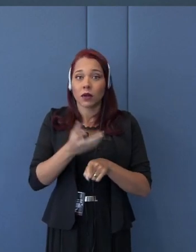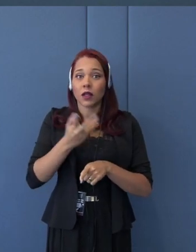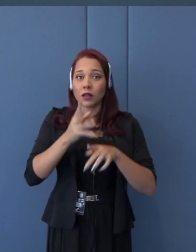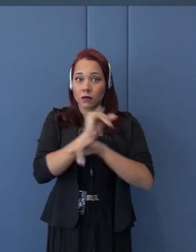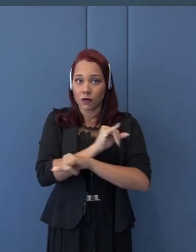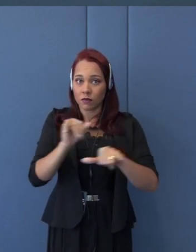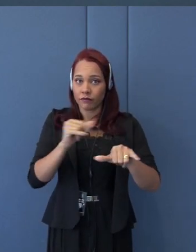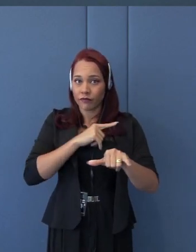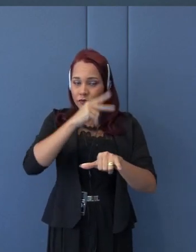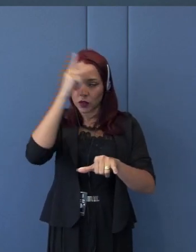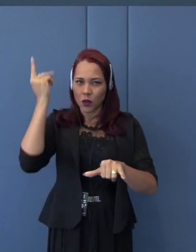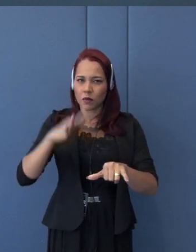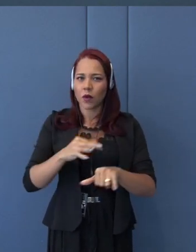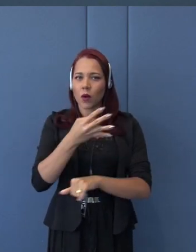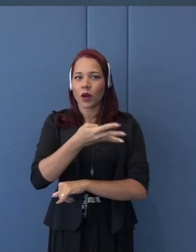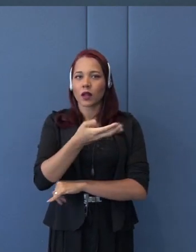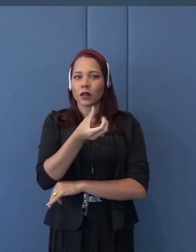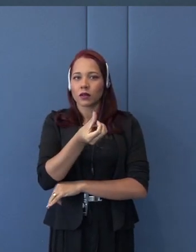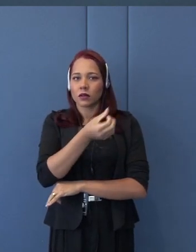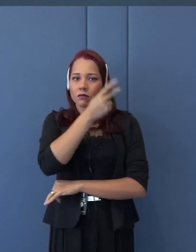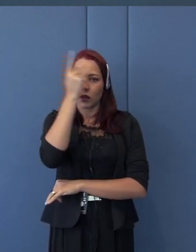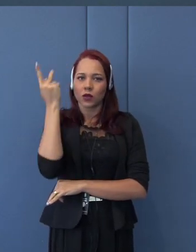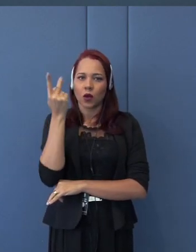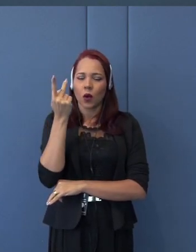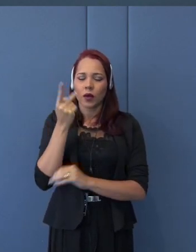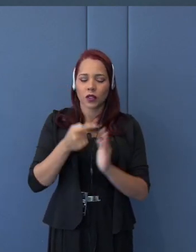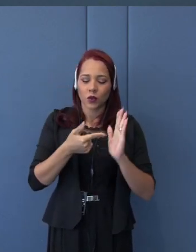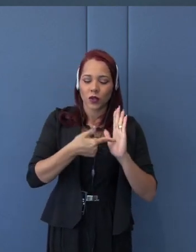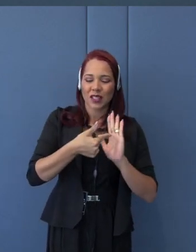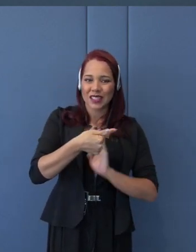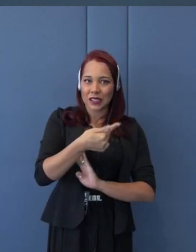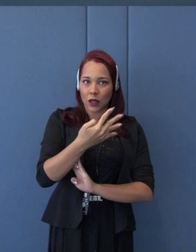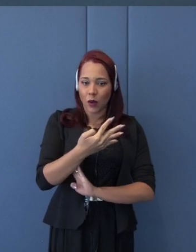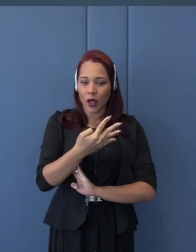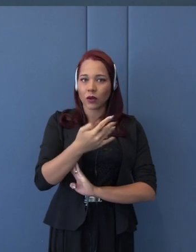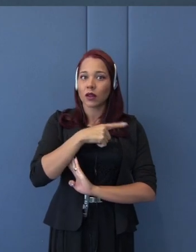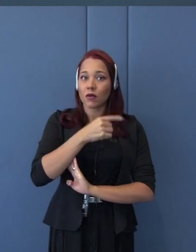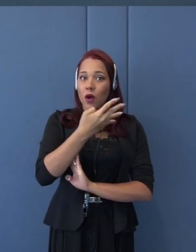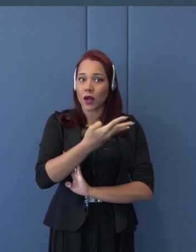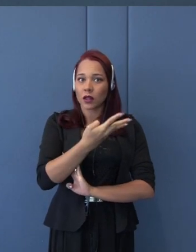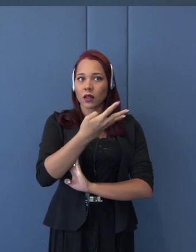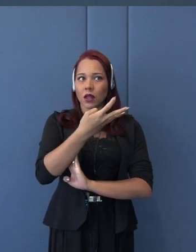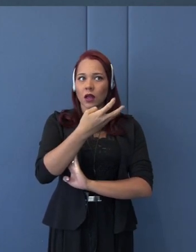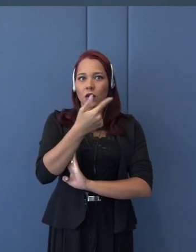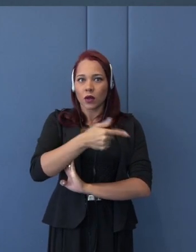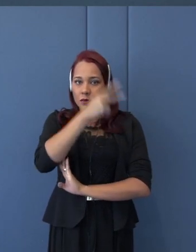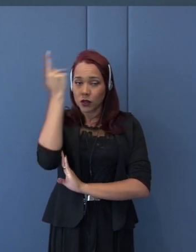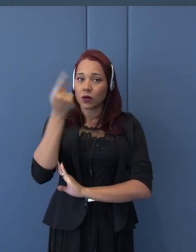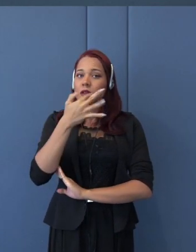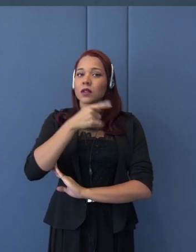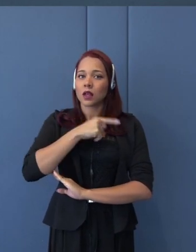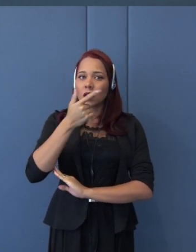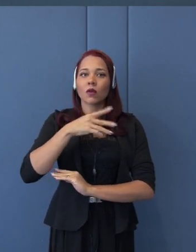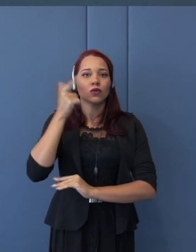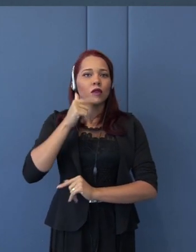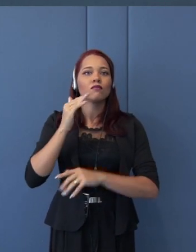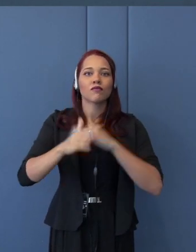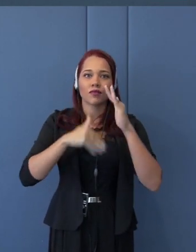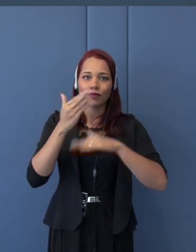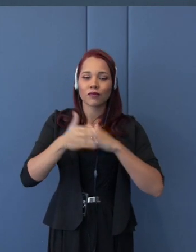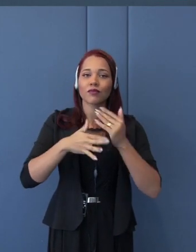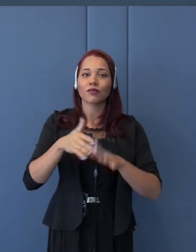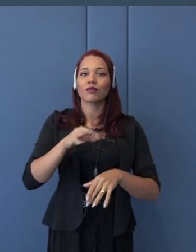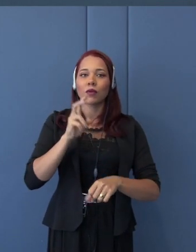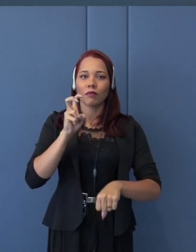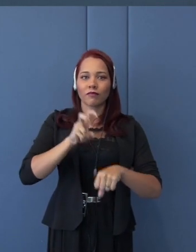people, out of 274, recovered from coronavirus. And, this recovery has been